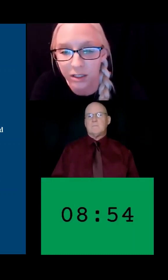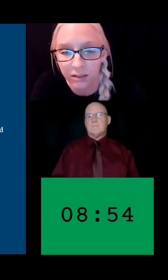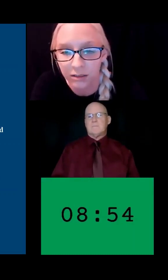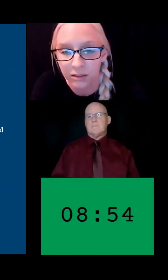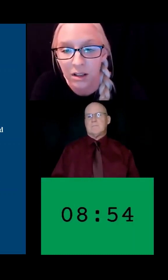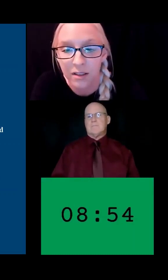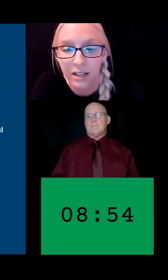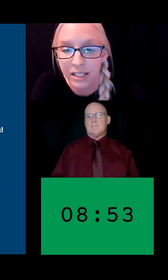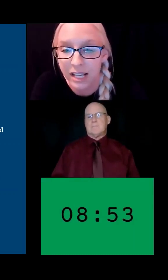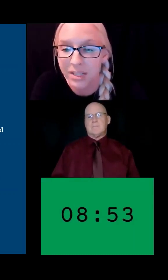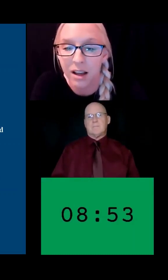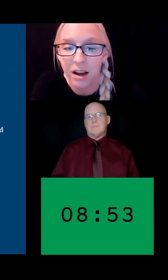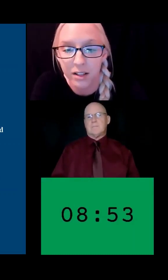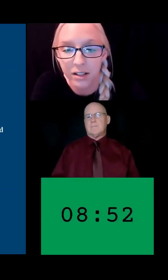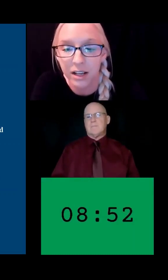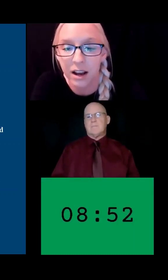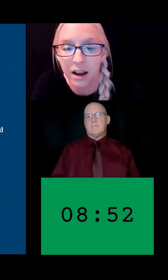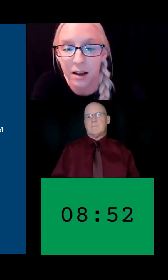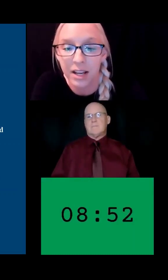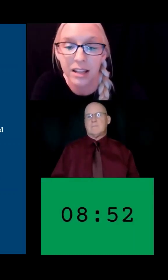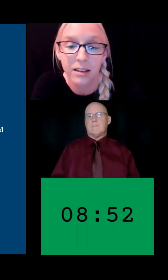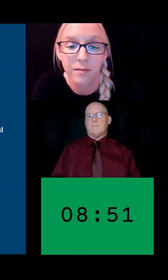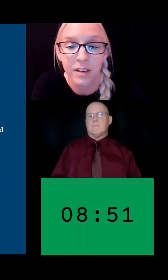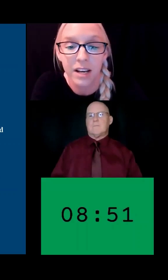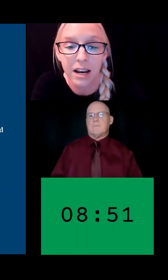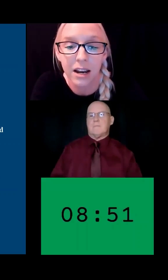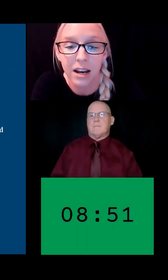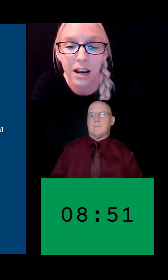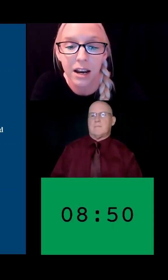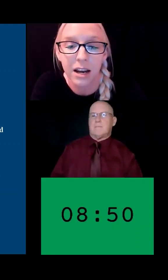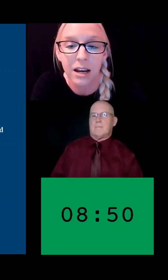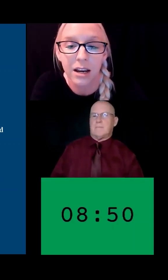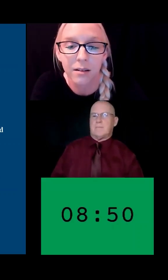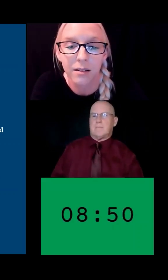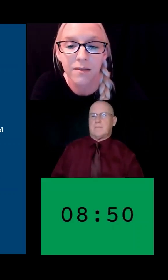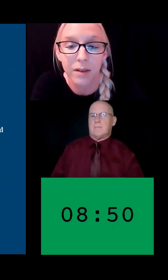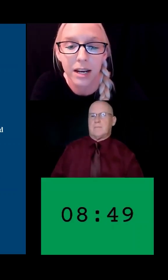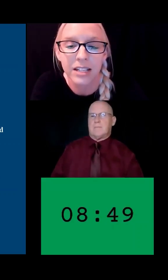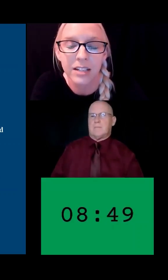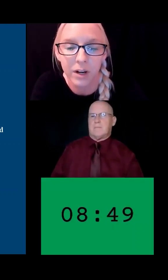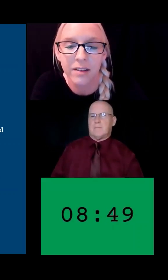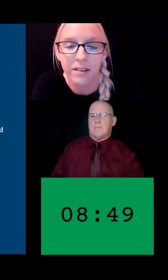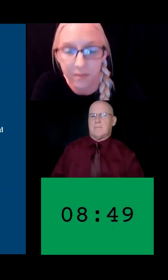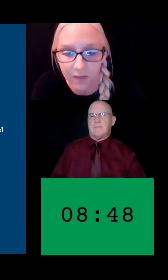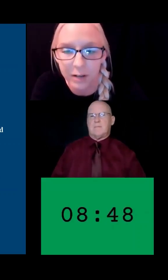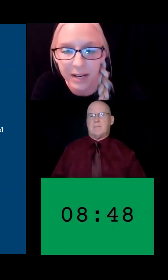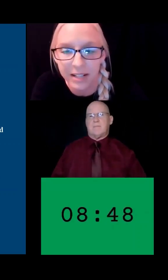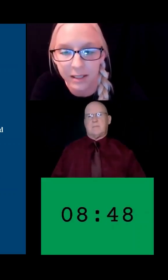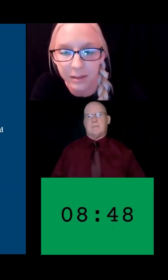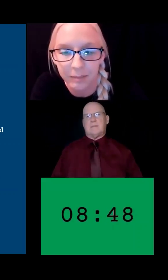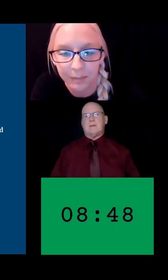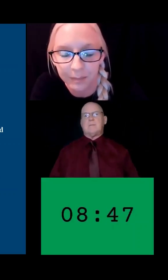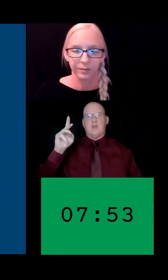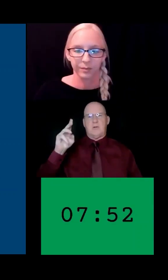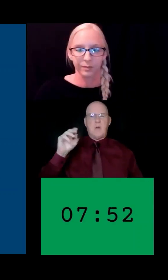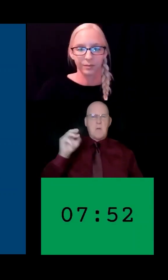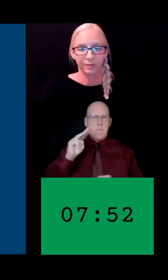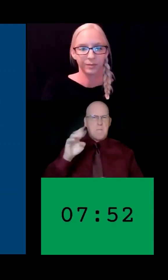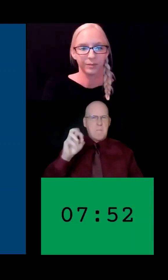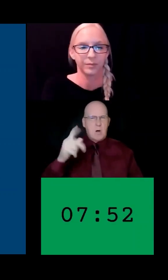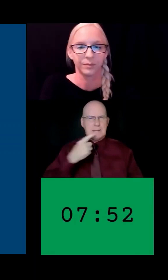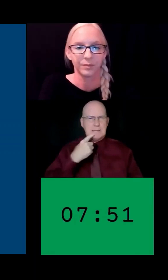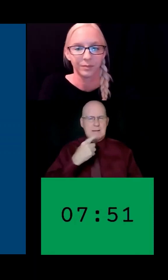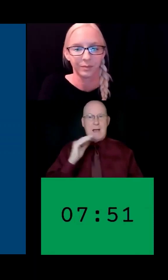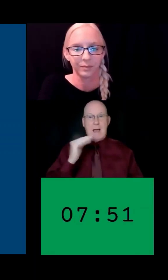work the same as others in different environments. Our